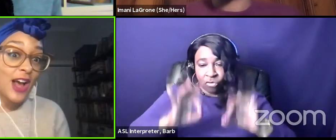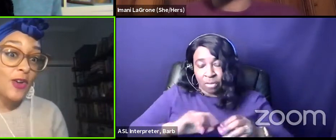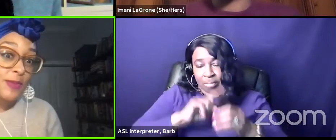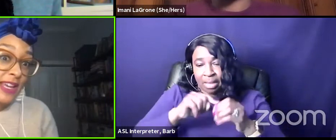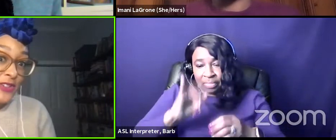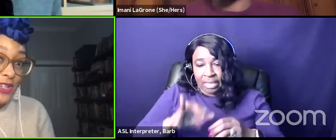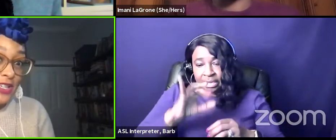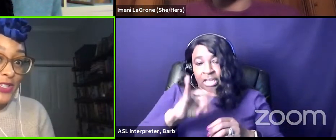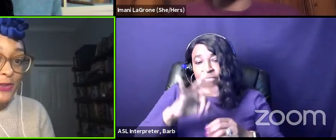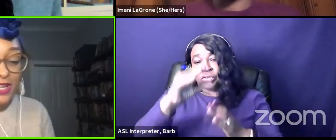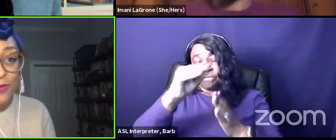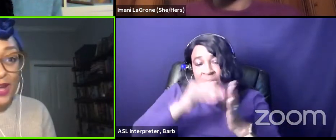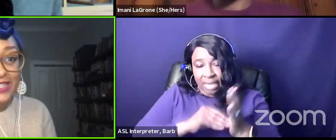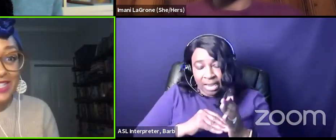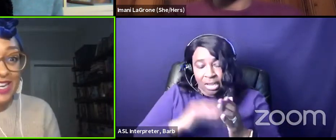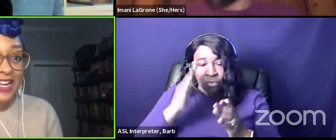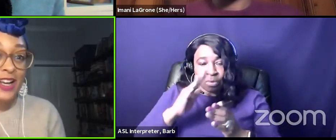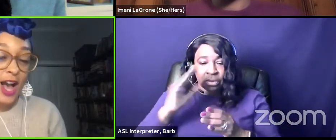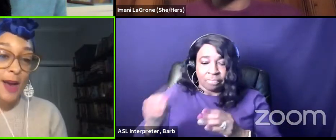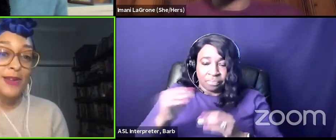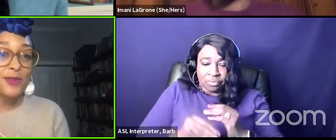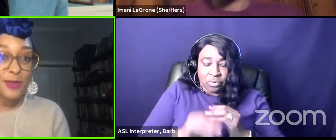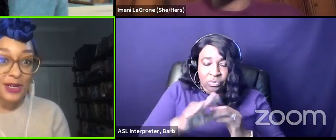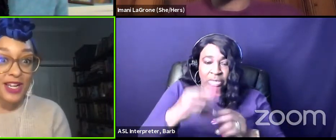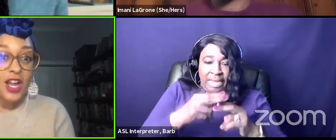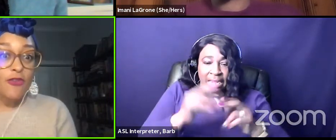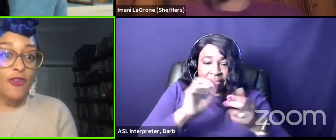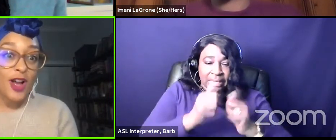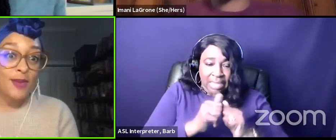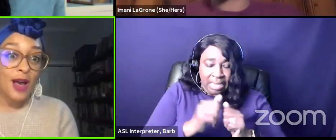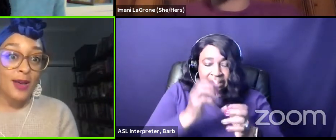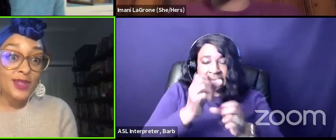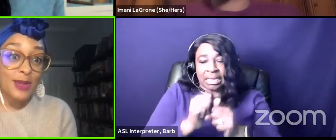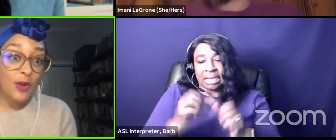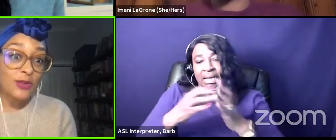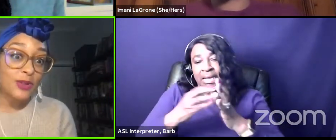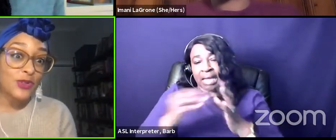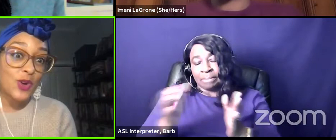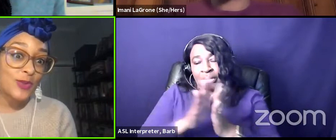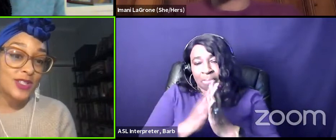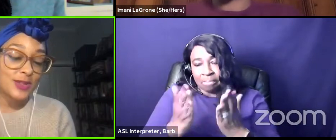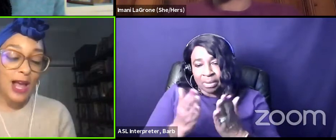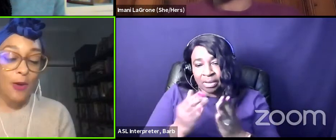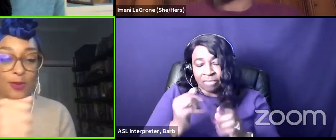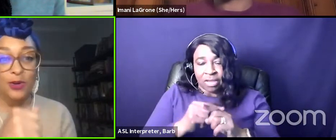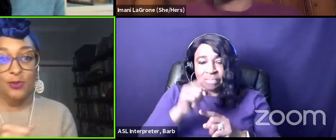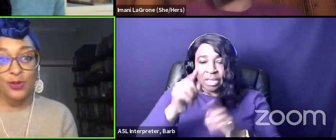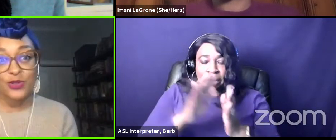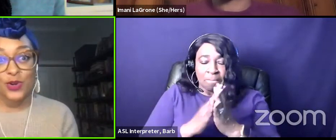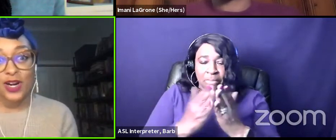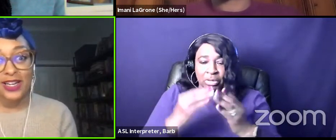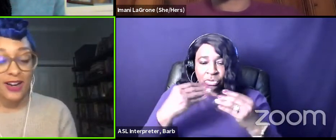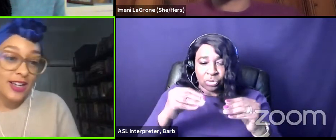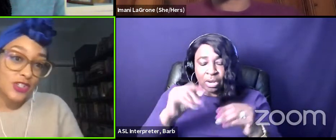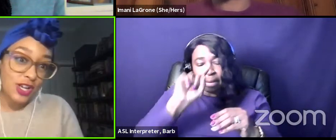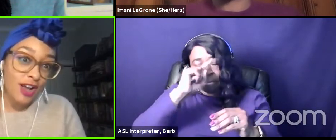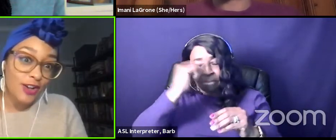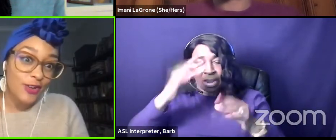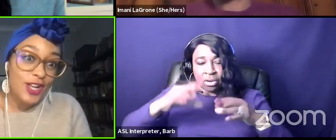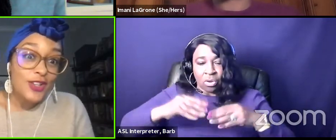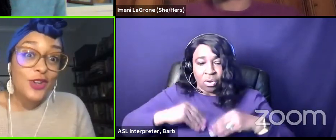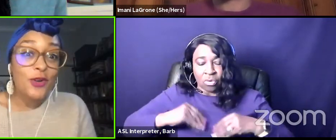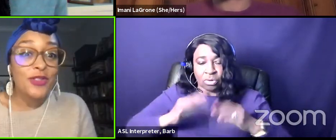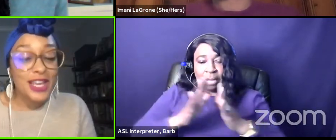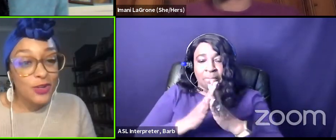if you fill it out you'll be entered into a giveaway to get a copy of the book from um semicolon bookstore which is a black woman owned bookstore here in